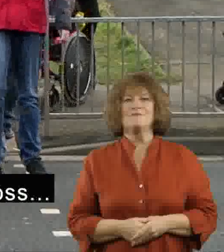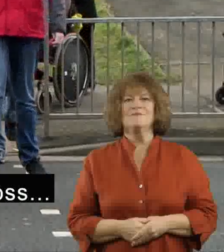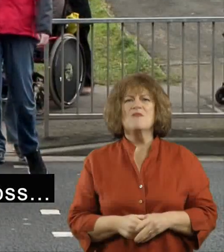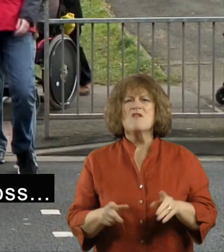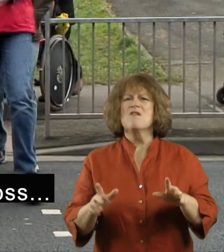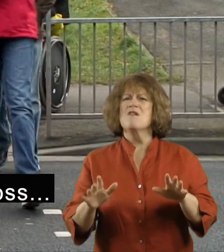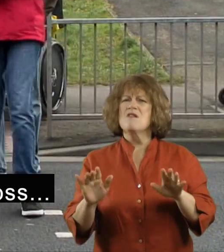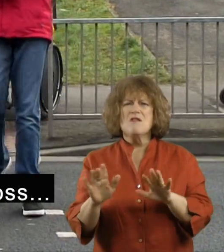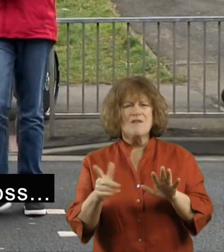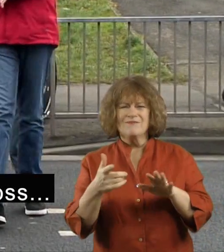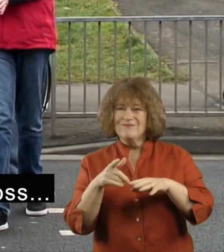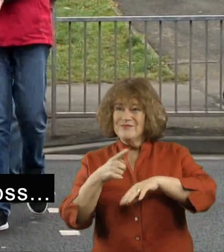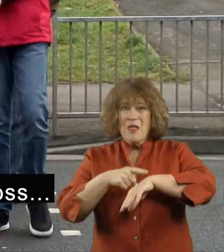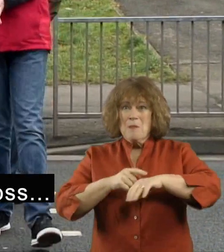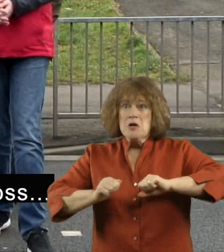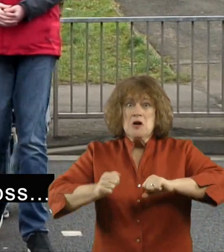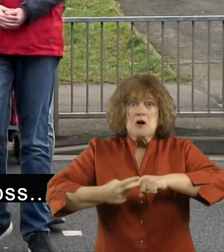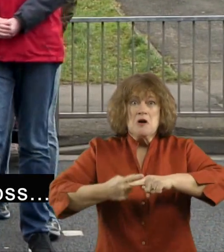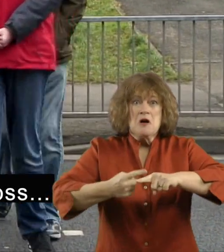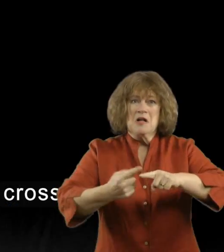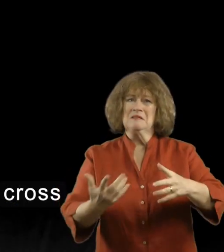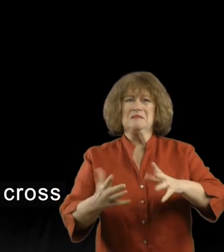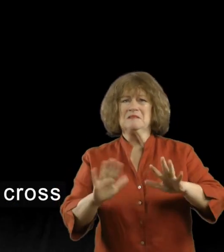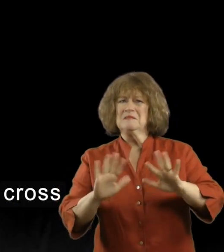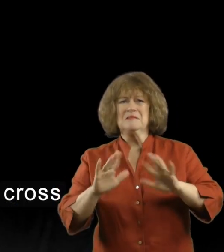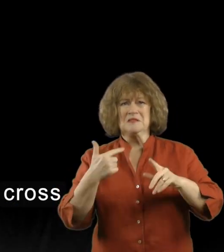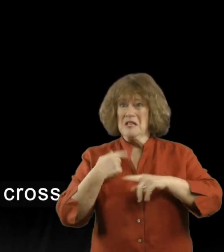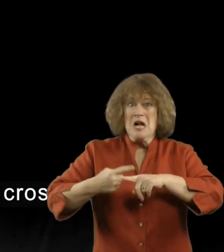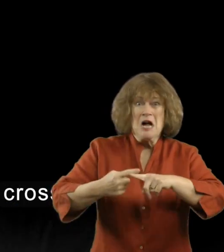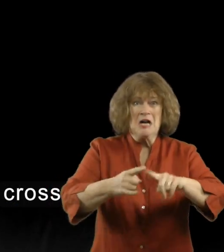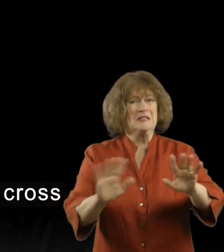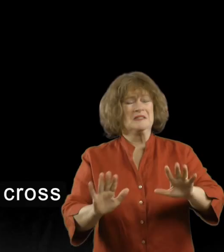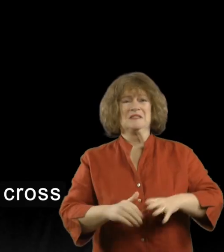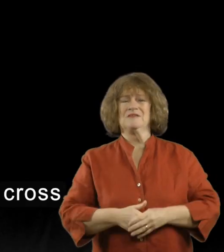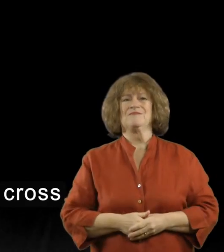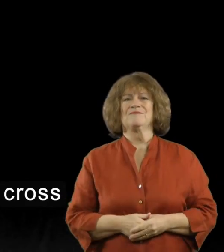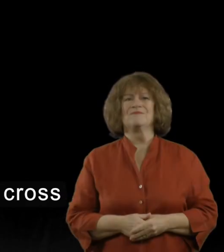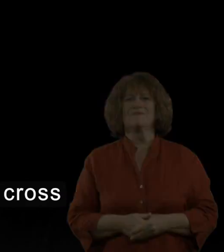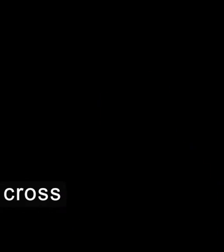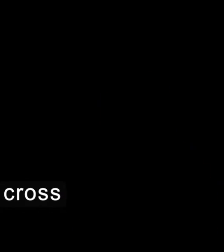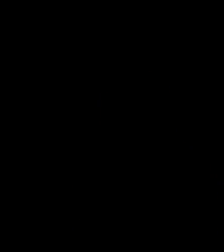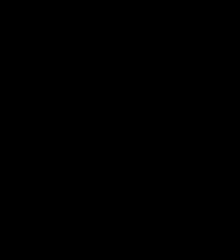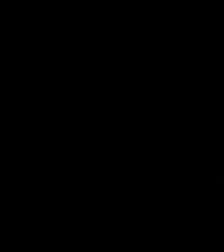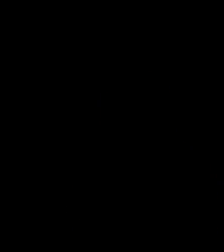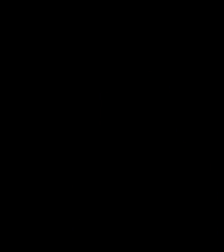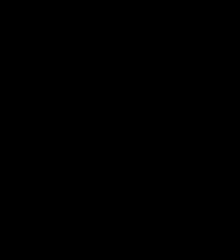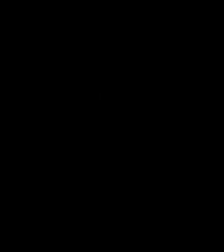Oh no, there's not enough time to cross! Oh no, we haven't got enough time to cross!